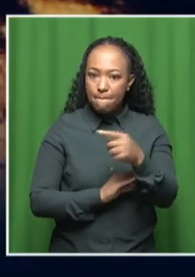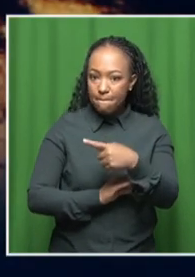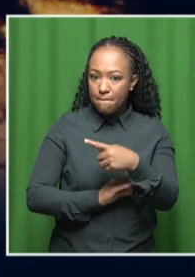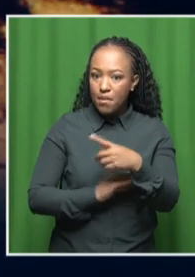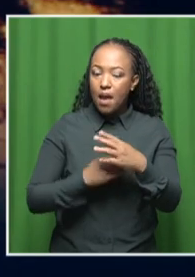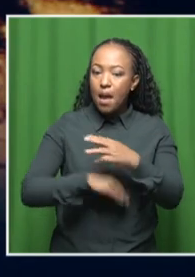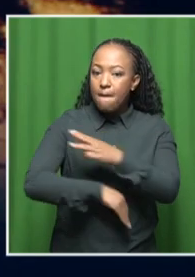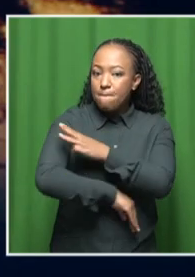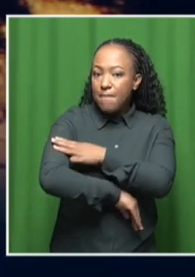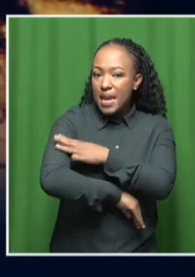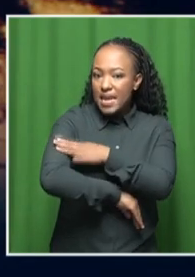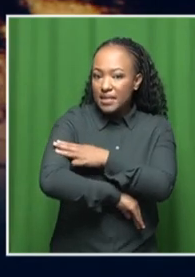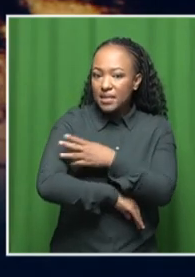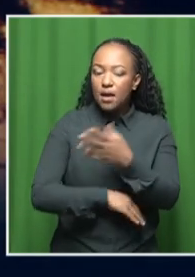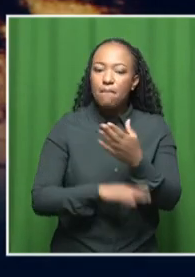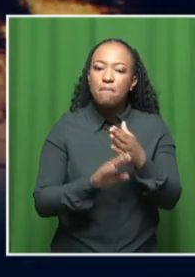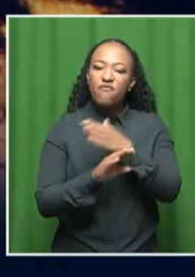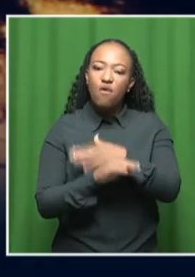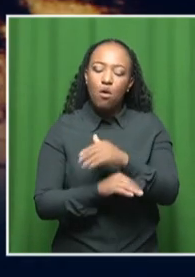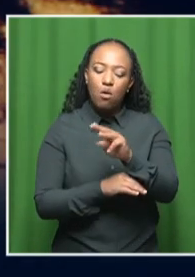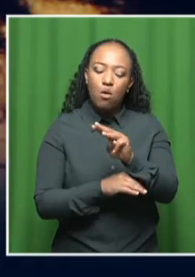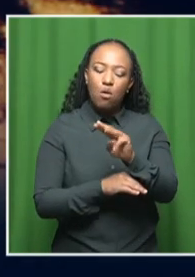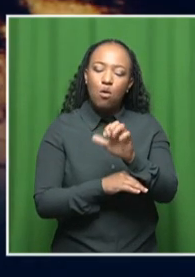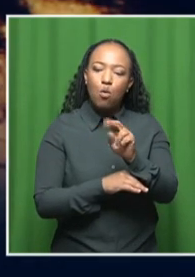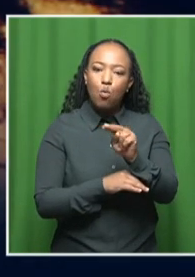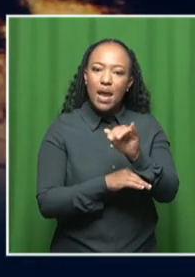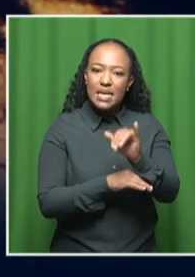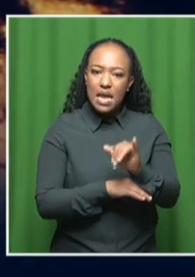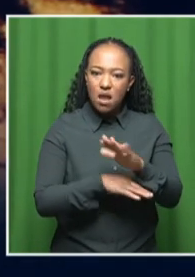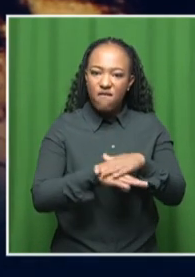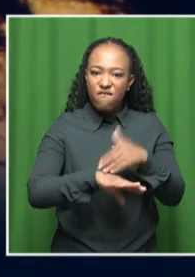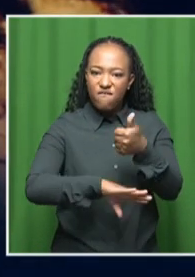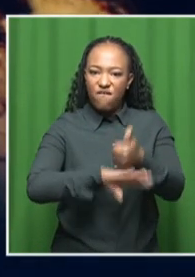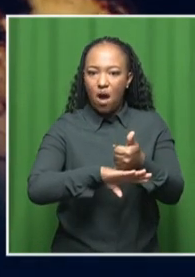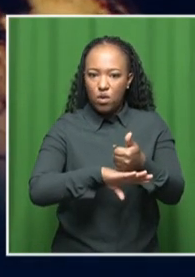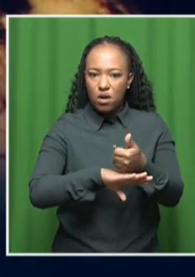also had with us earlier Wendy Pakir, founder and coordinator of Ubuntu Rural Women.